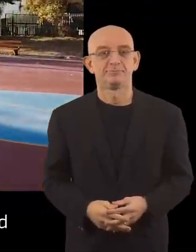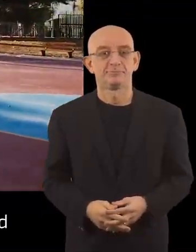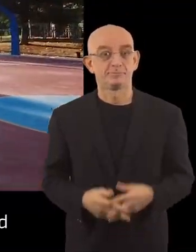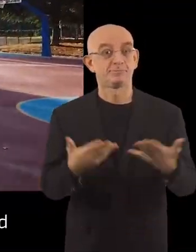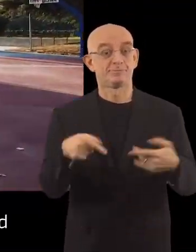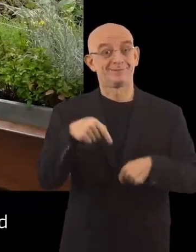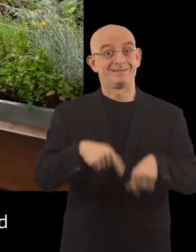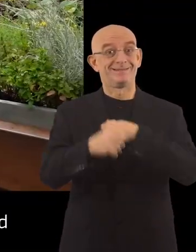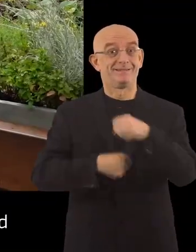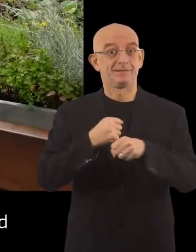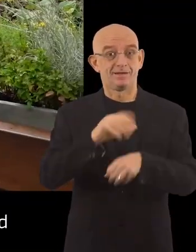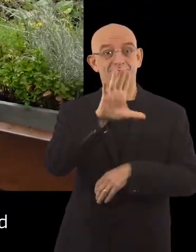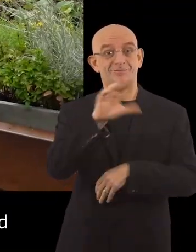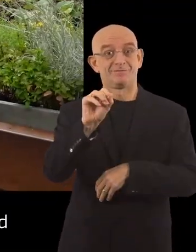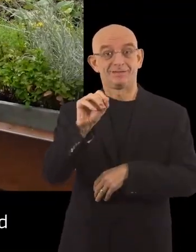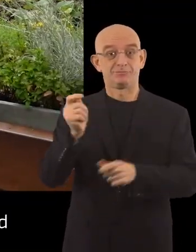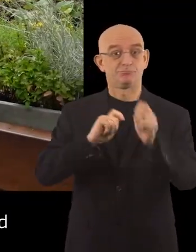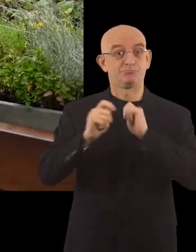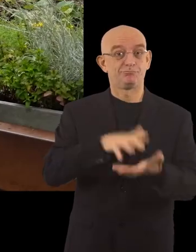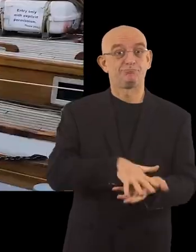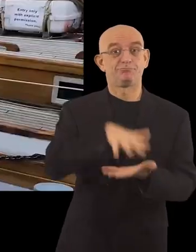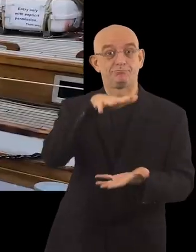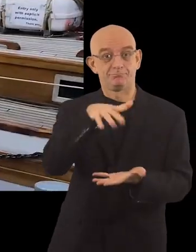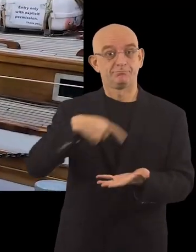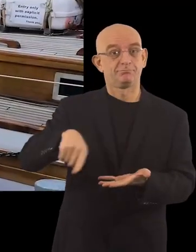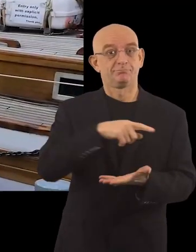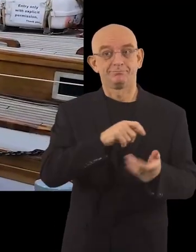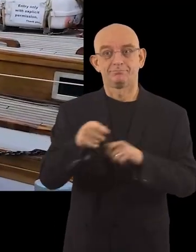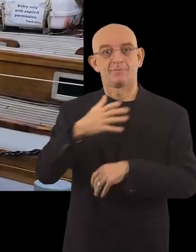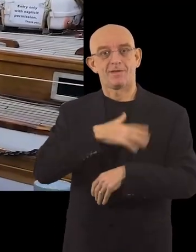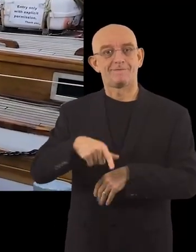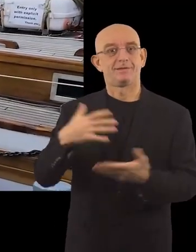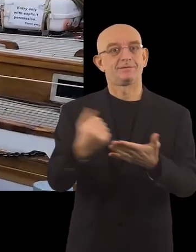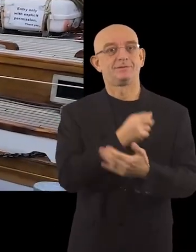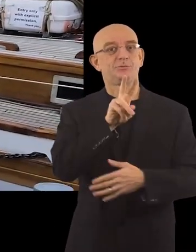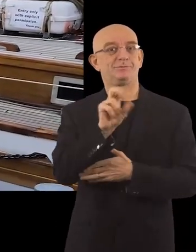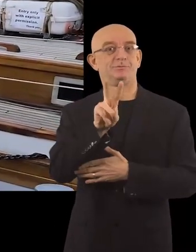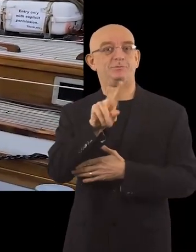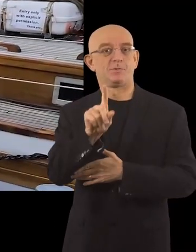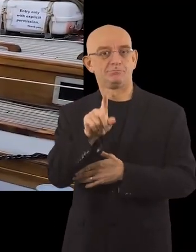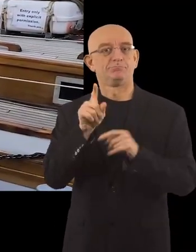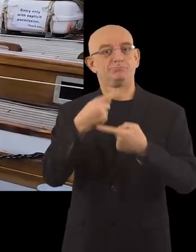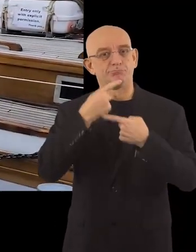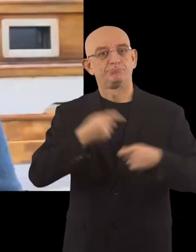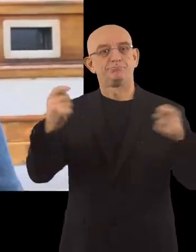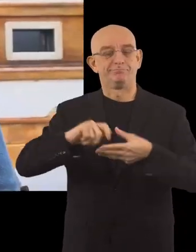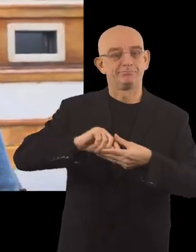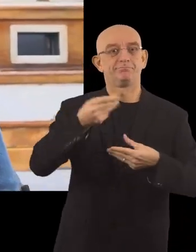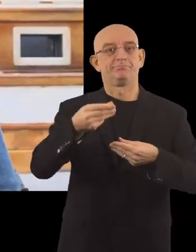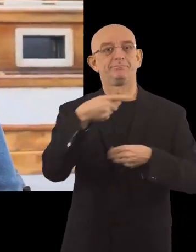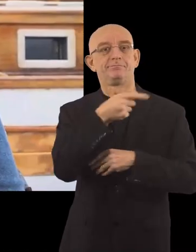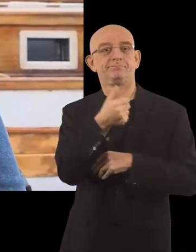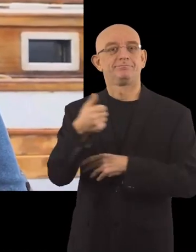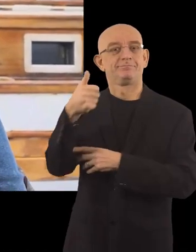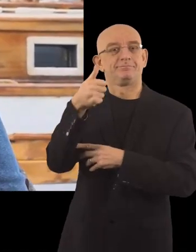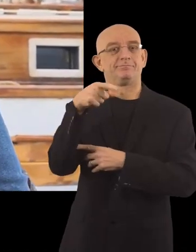This year, 50 applications were received for the Access City Awards 2021 and as announced by Commissioner for Quality,